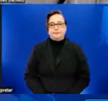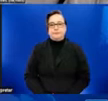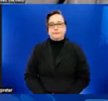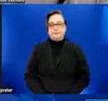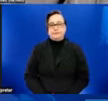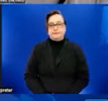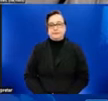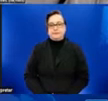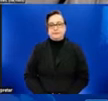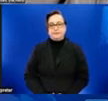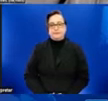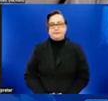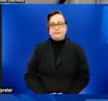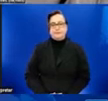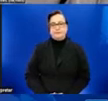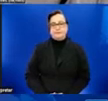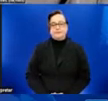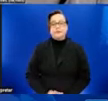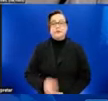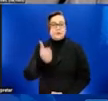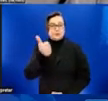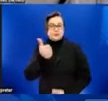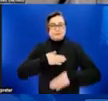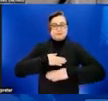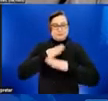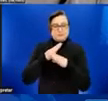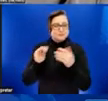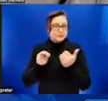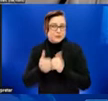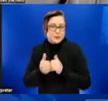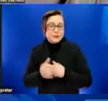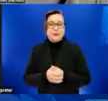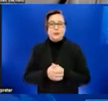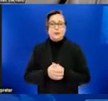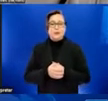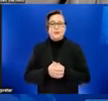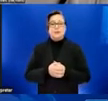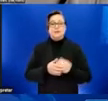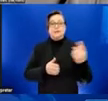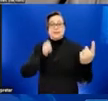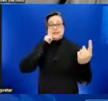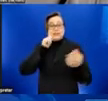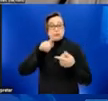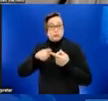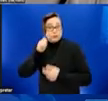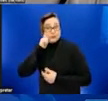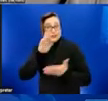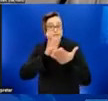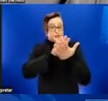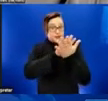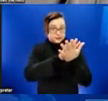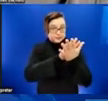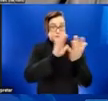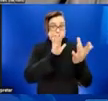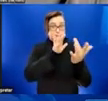In order to protect yourself from monkeypox, avoid close skin-to-skin contact with people with monkeypox,